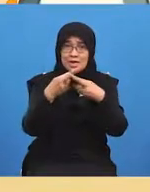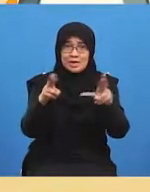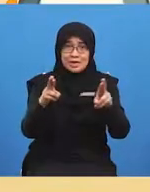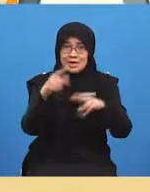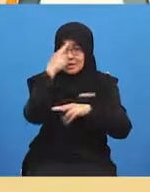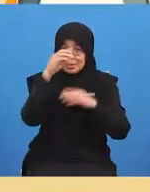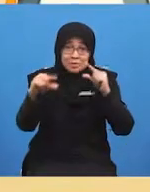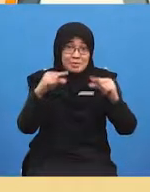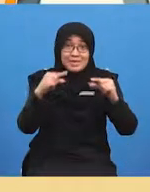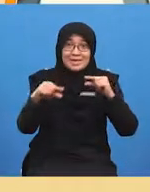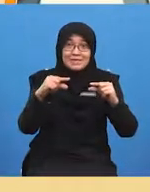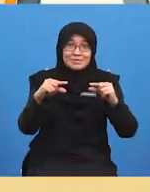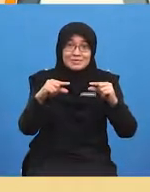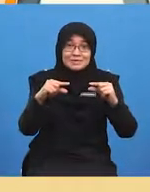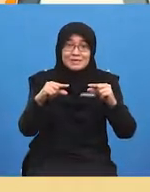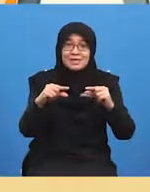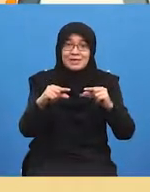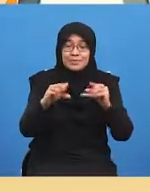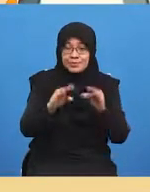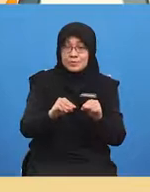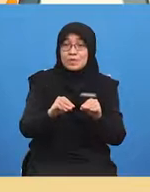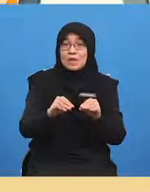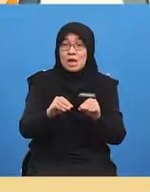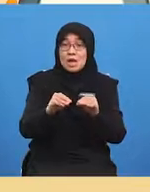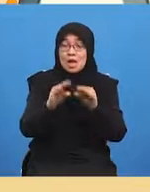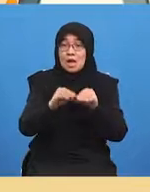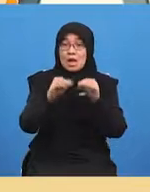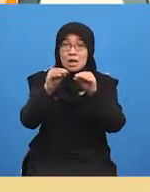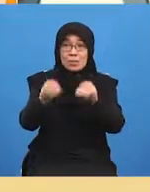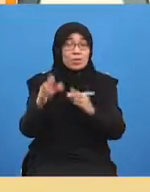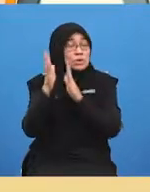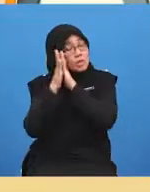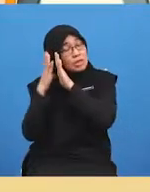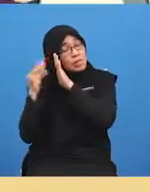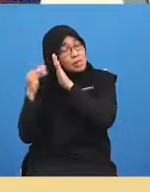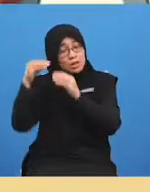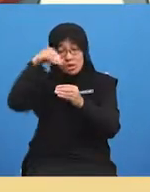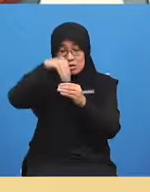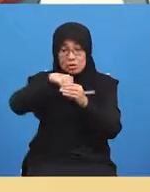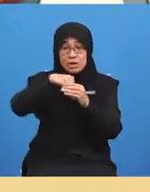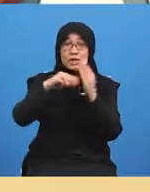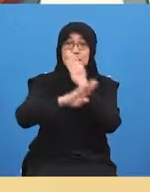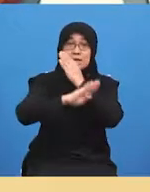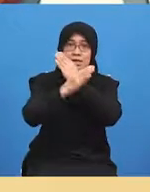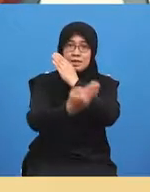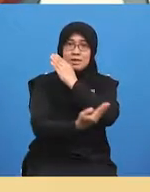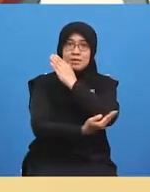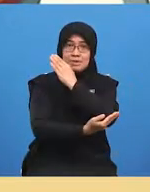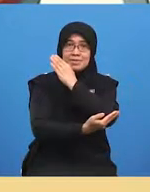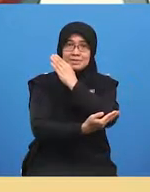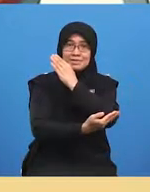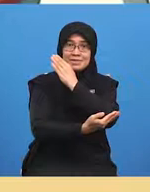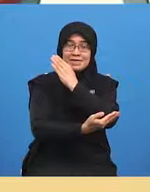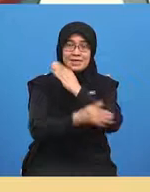we are going to put the pillow inside our basket which we will consider as our nest